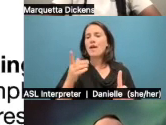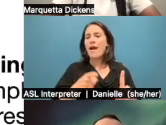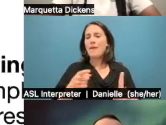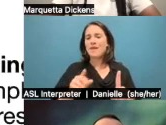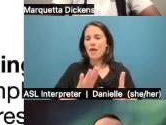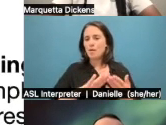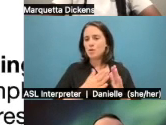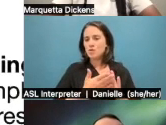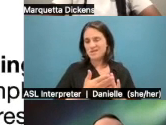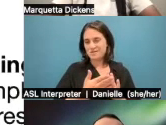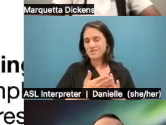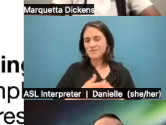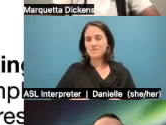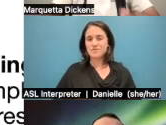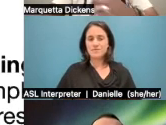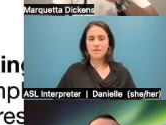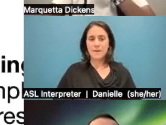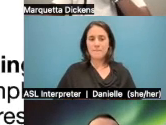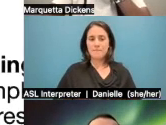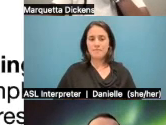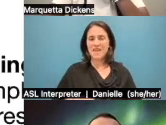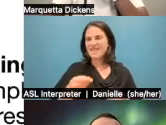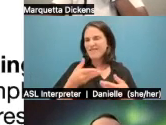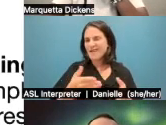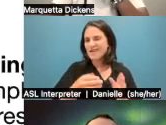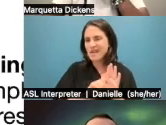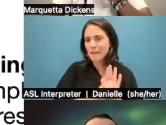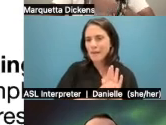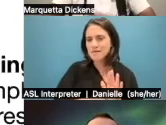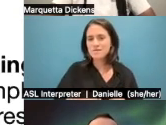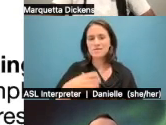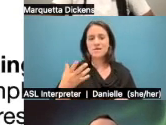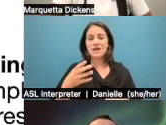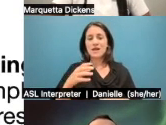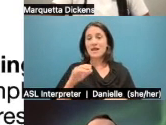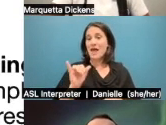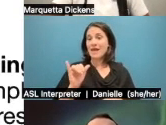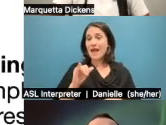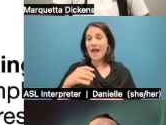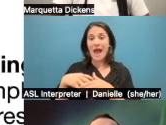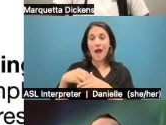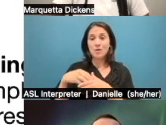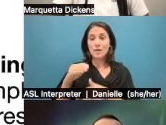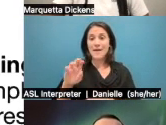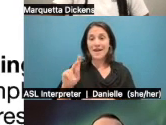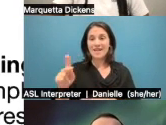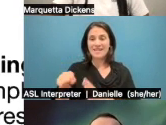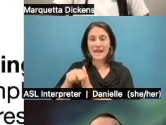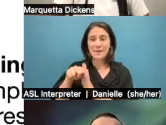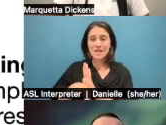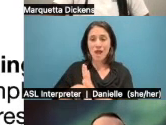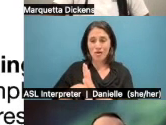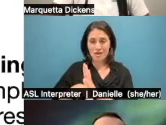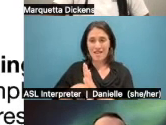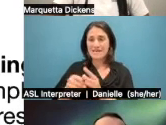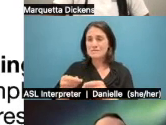previously. You know, I give examples about this, you know, whether it's an Outer Banks cemetery that's eroding into the ocean or these historical things in a